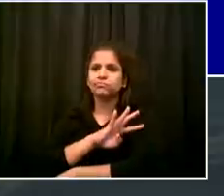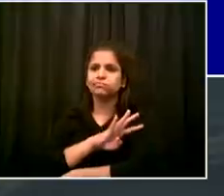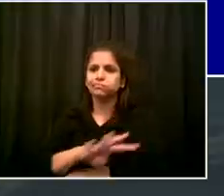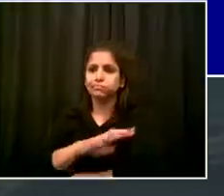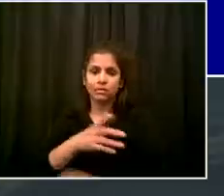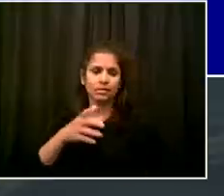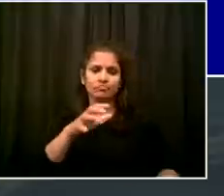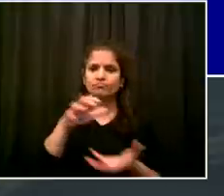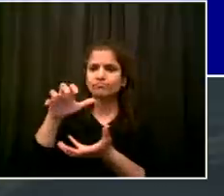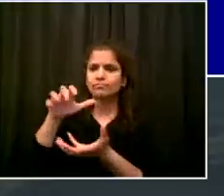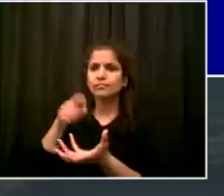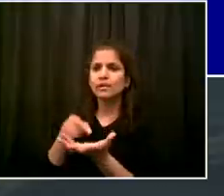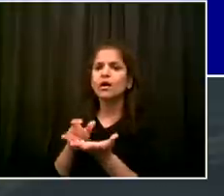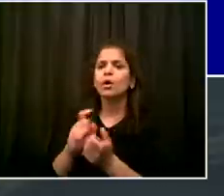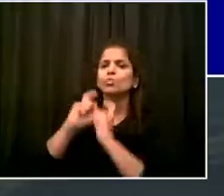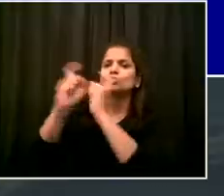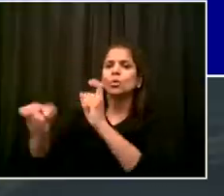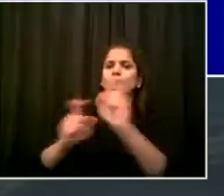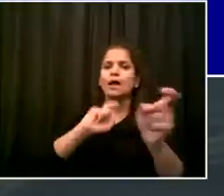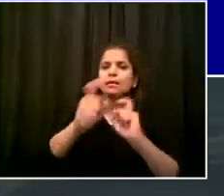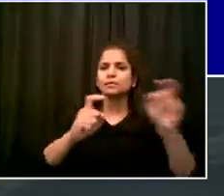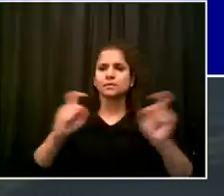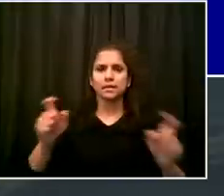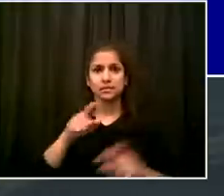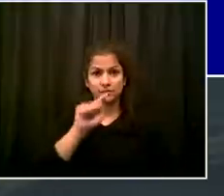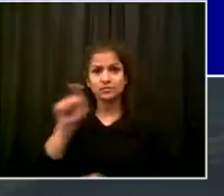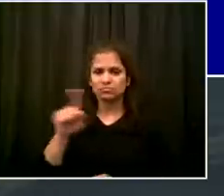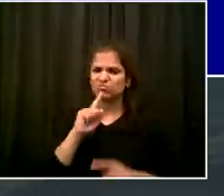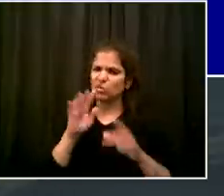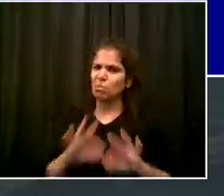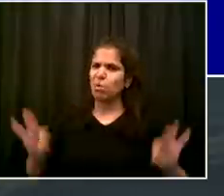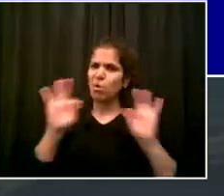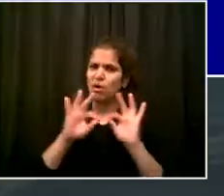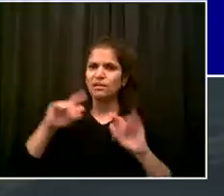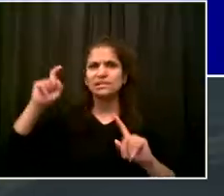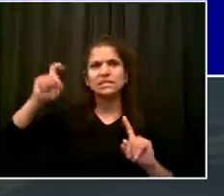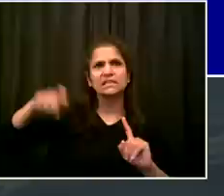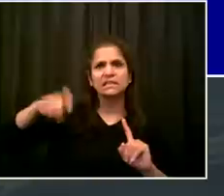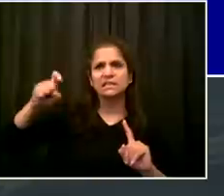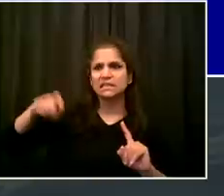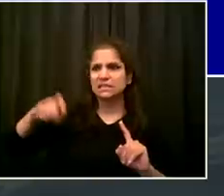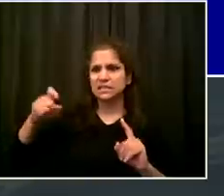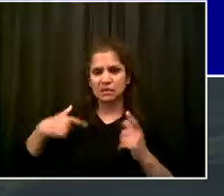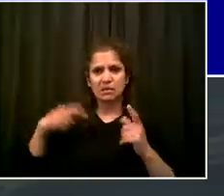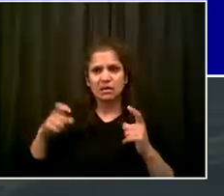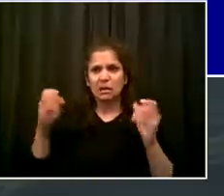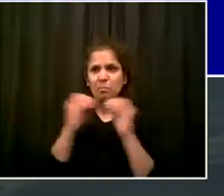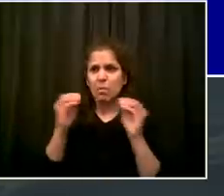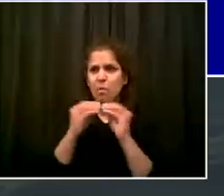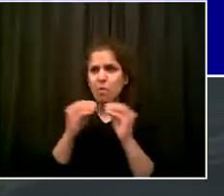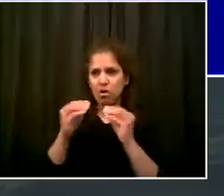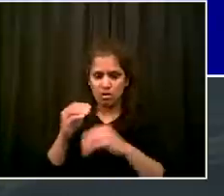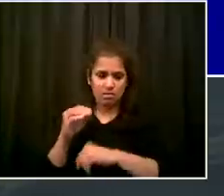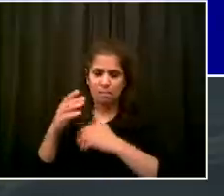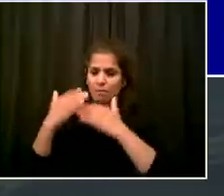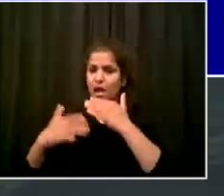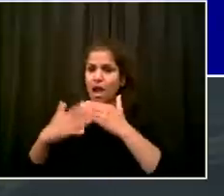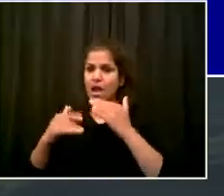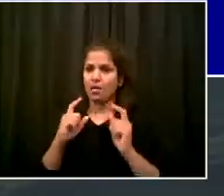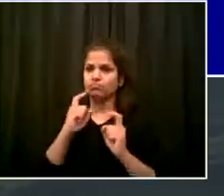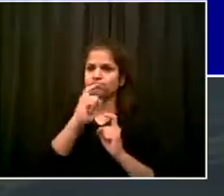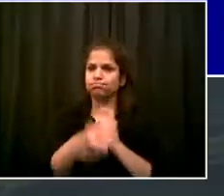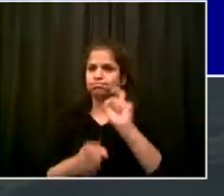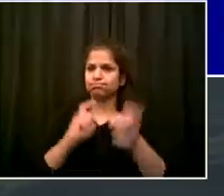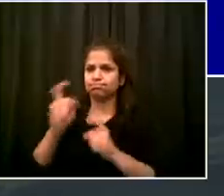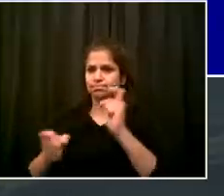history because we're dealing with this crisis. It's disrupted all the normal blood donation drives that happen each year. We want people